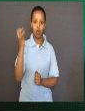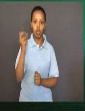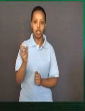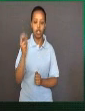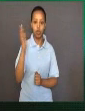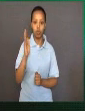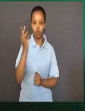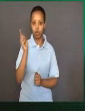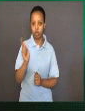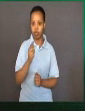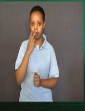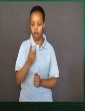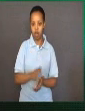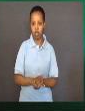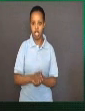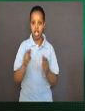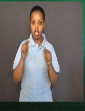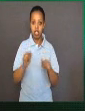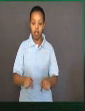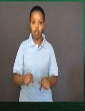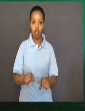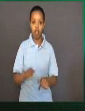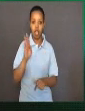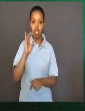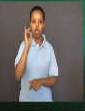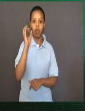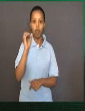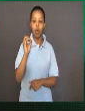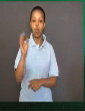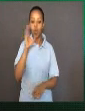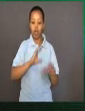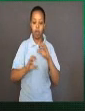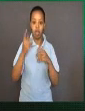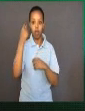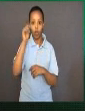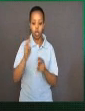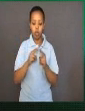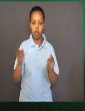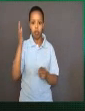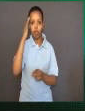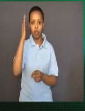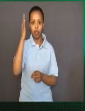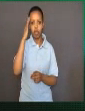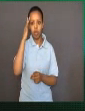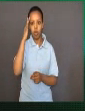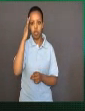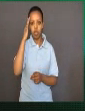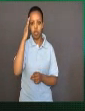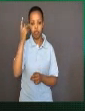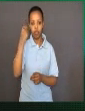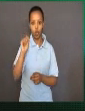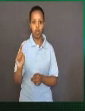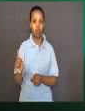theory is the most accepted scientific theory on the origins of life.